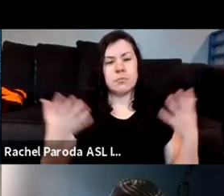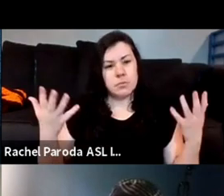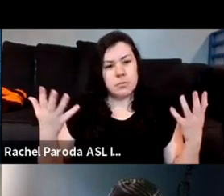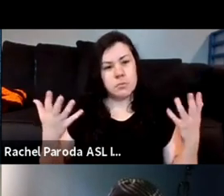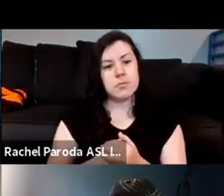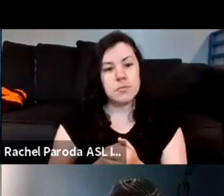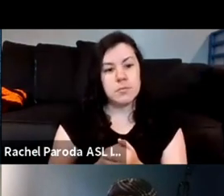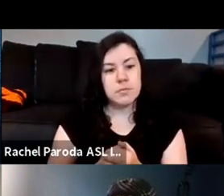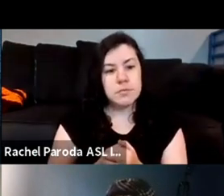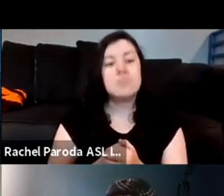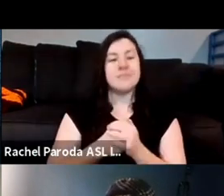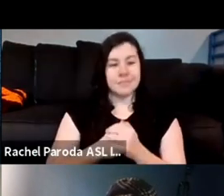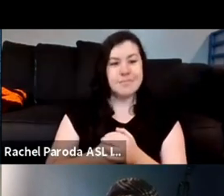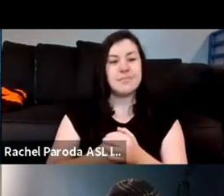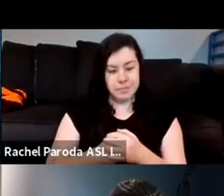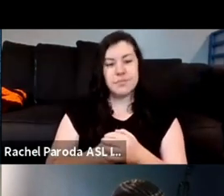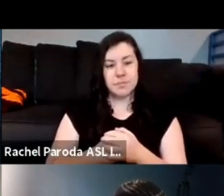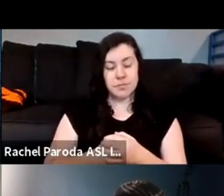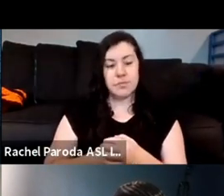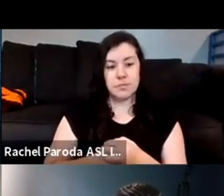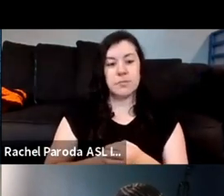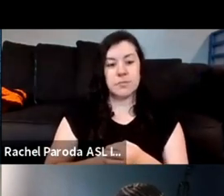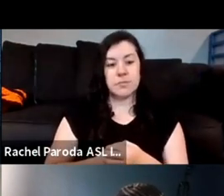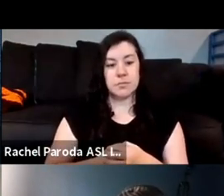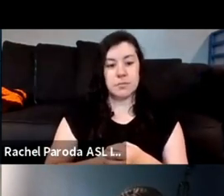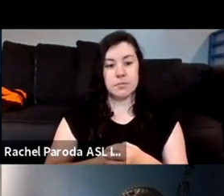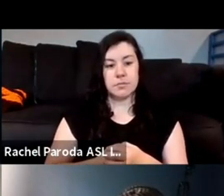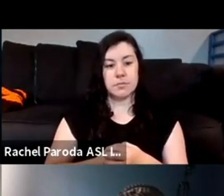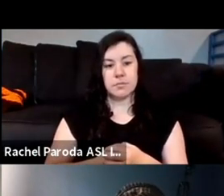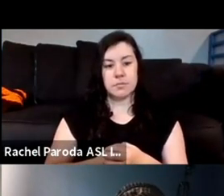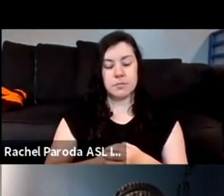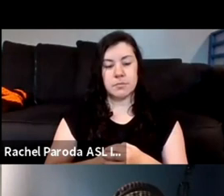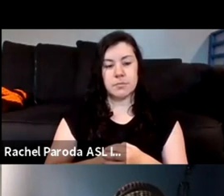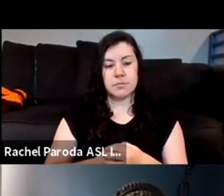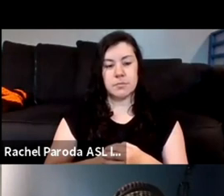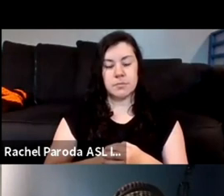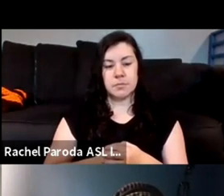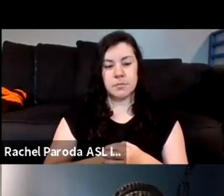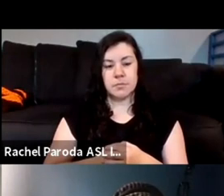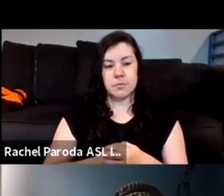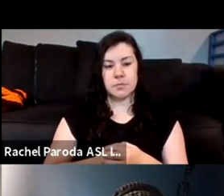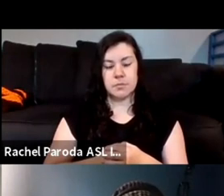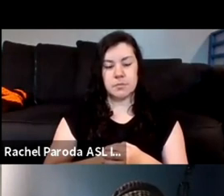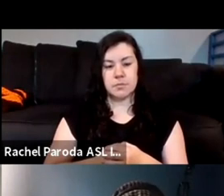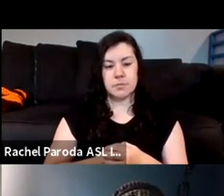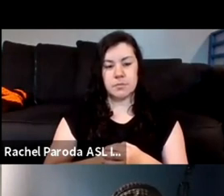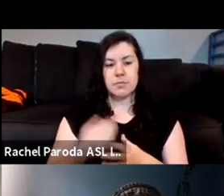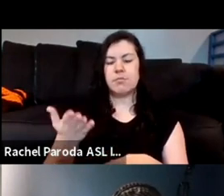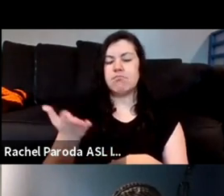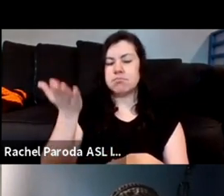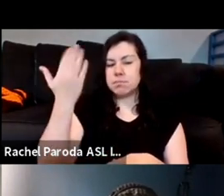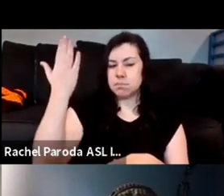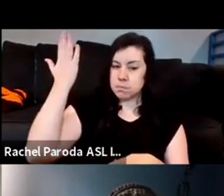or yeah i i think um i said what you know earlier on about